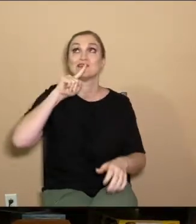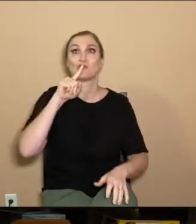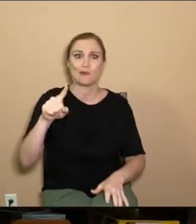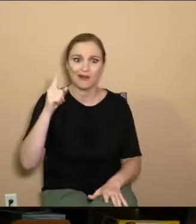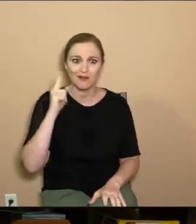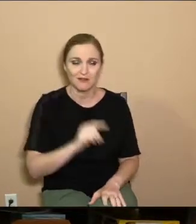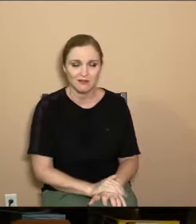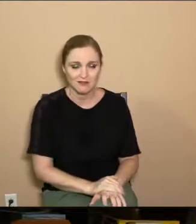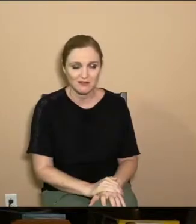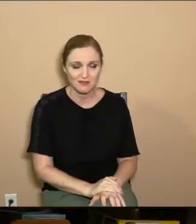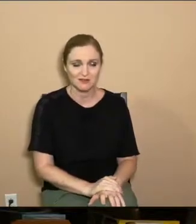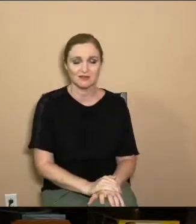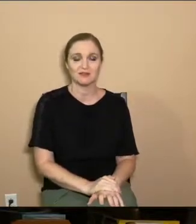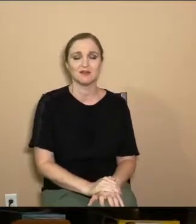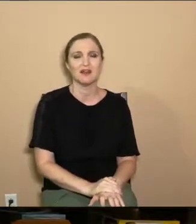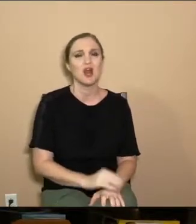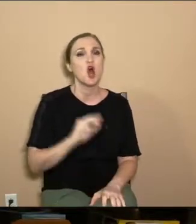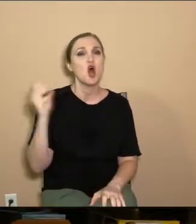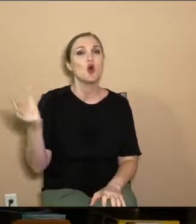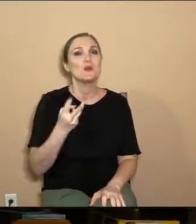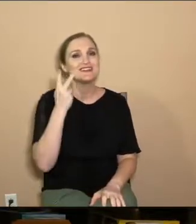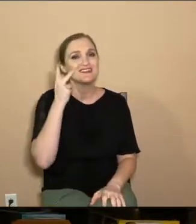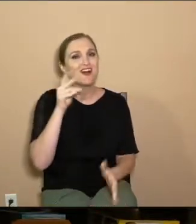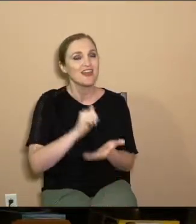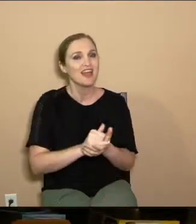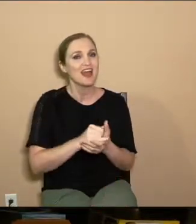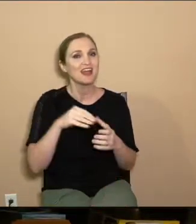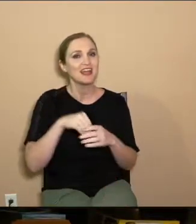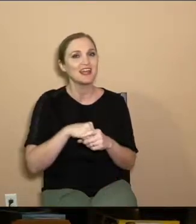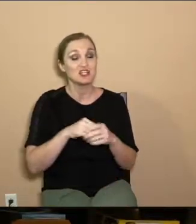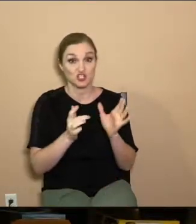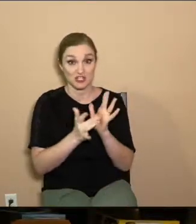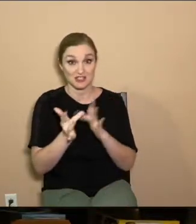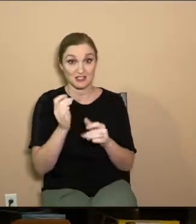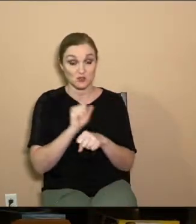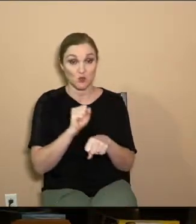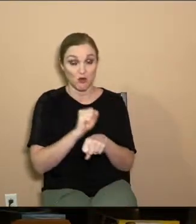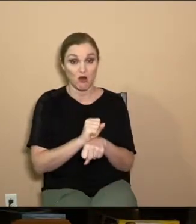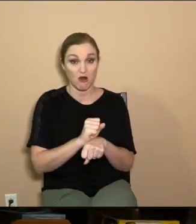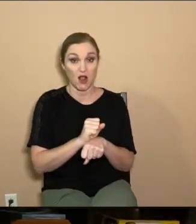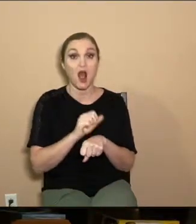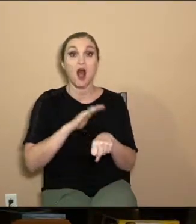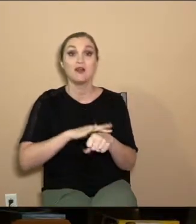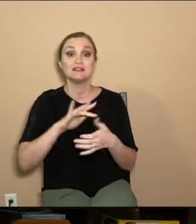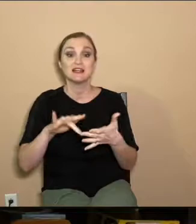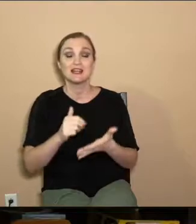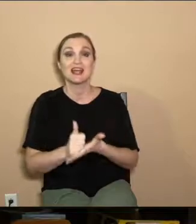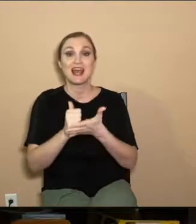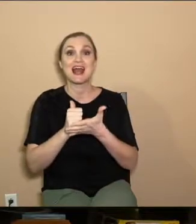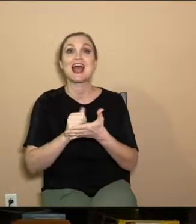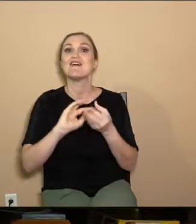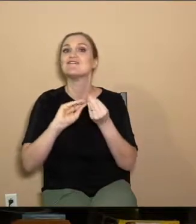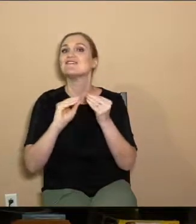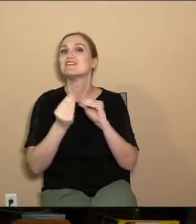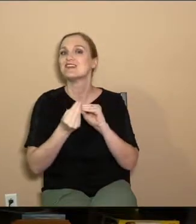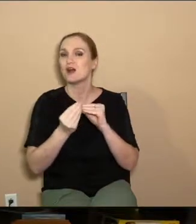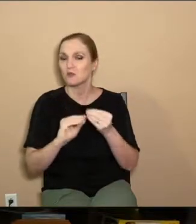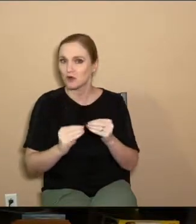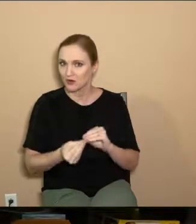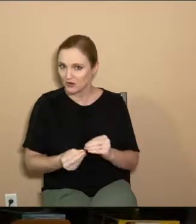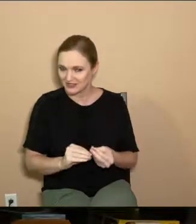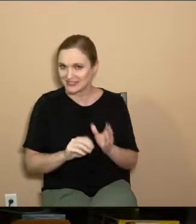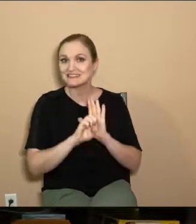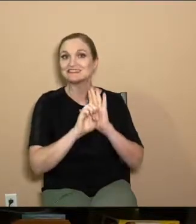in God. And we saw that in the ministry of Jesus. And I've got on the study guide a number of examples on the right-hand